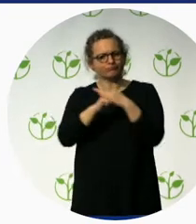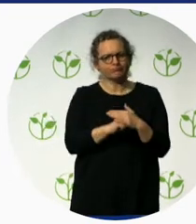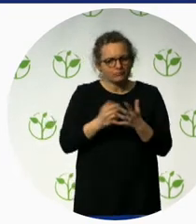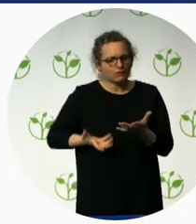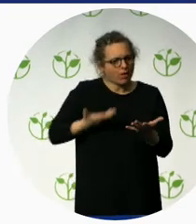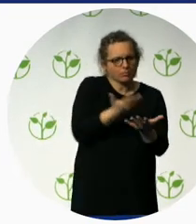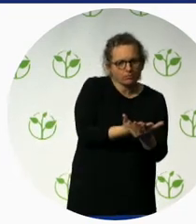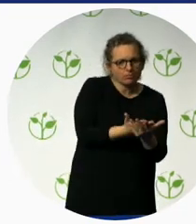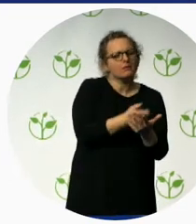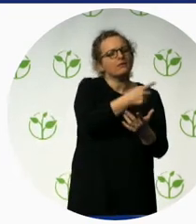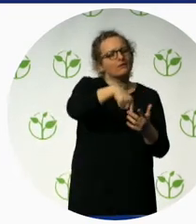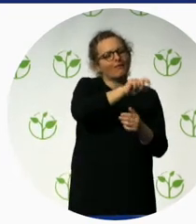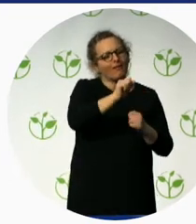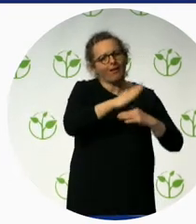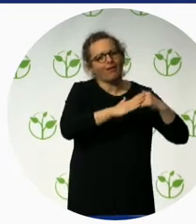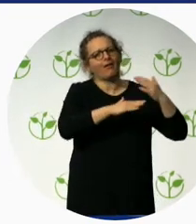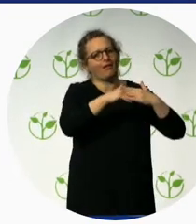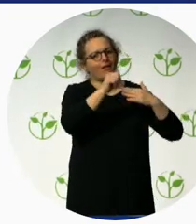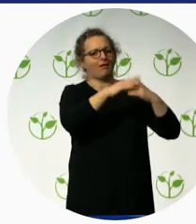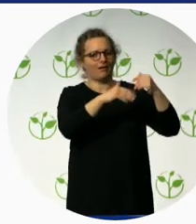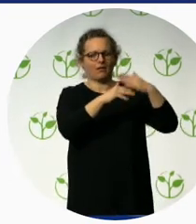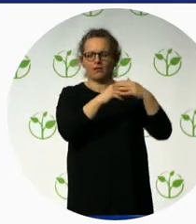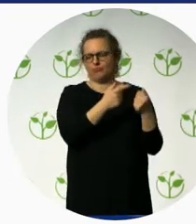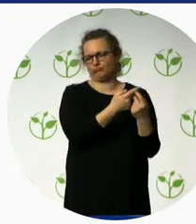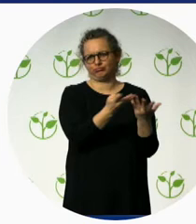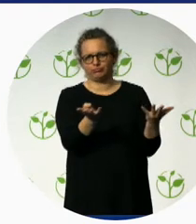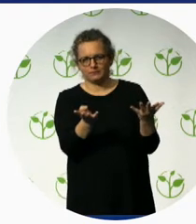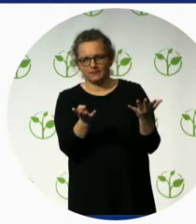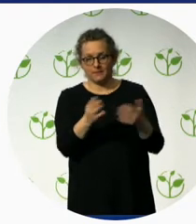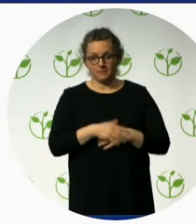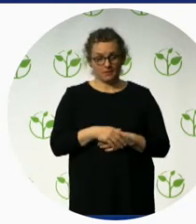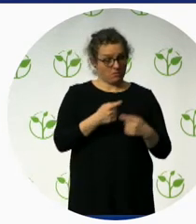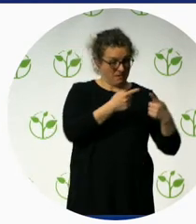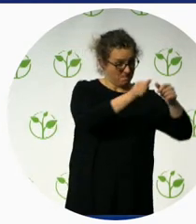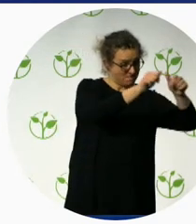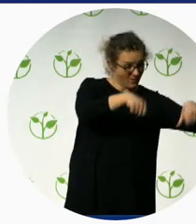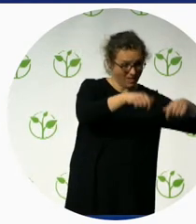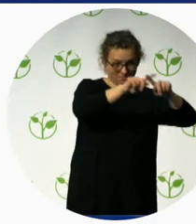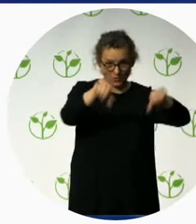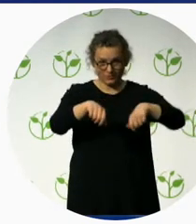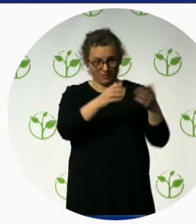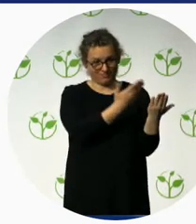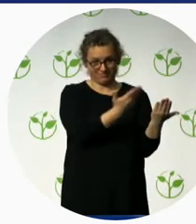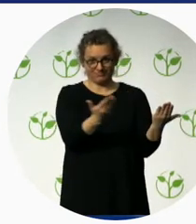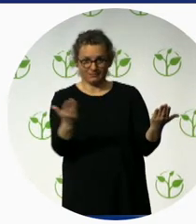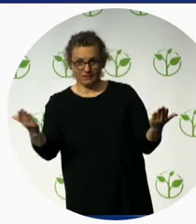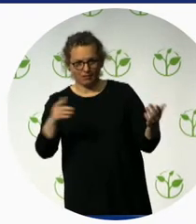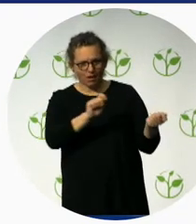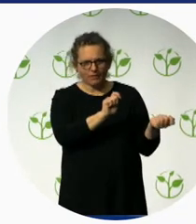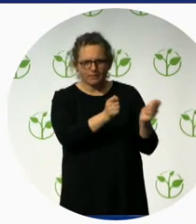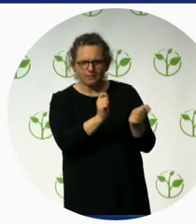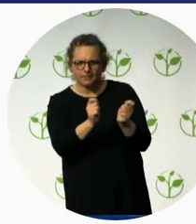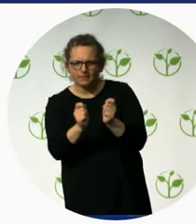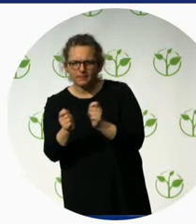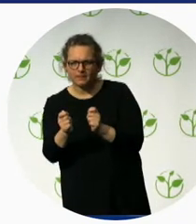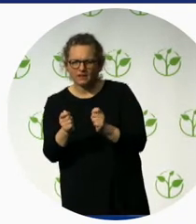implementation of the model was not included budget-wise in the design. What was